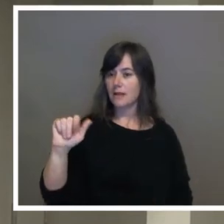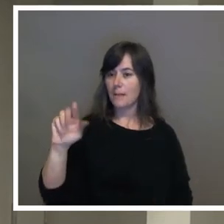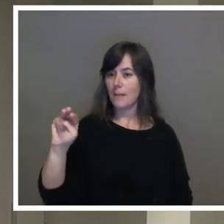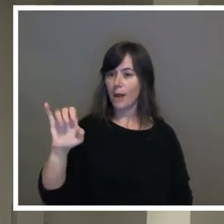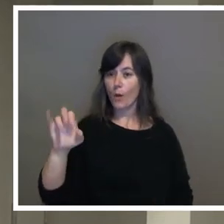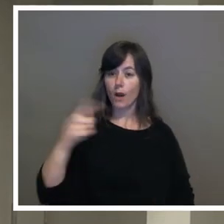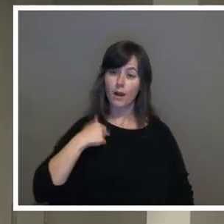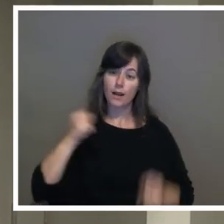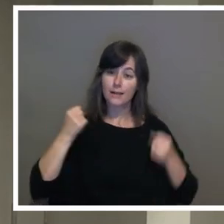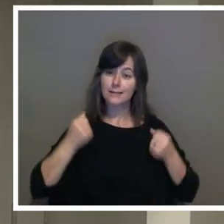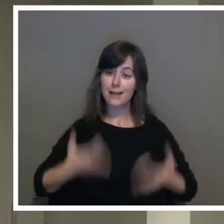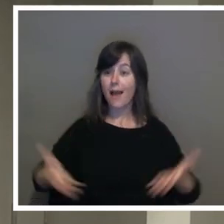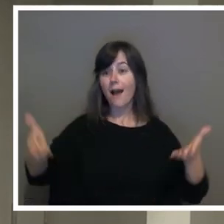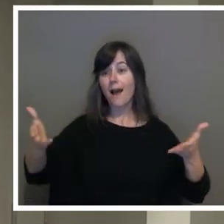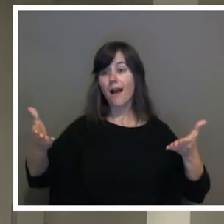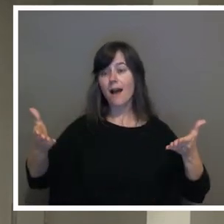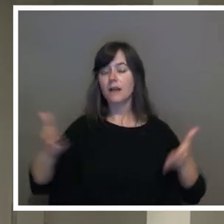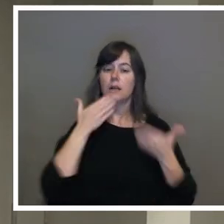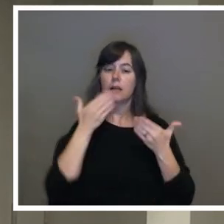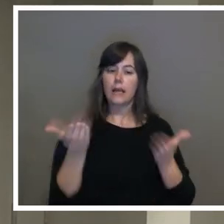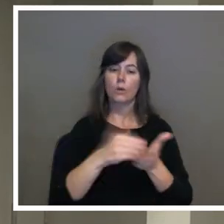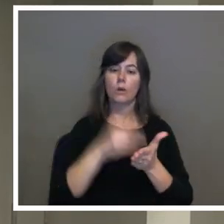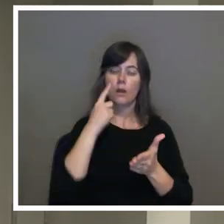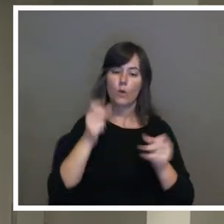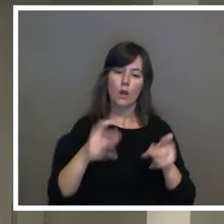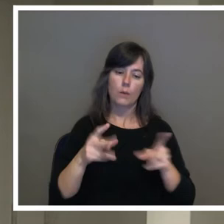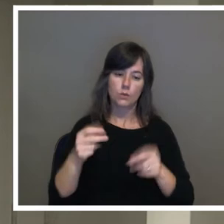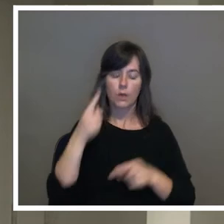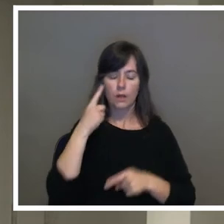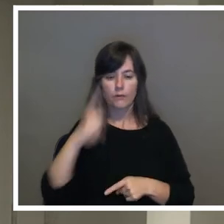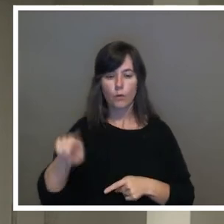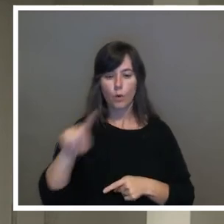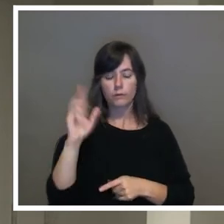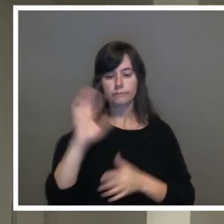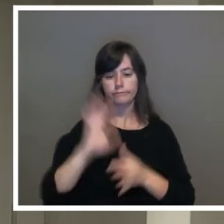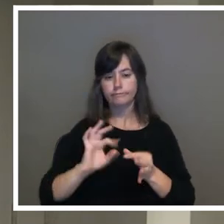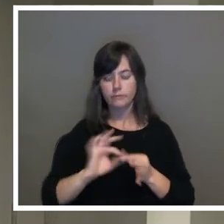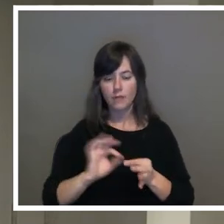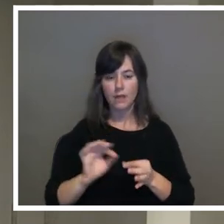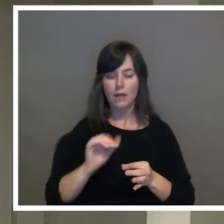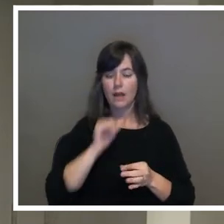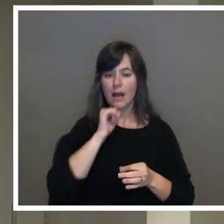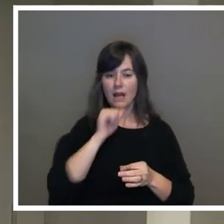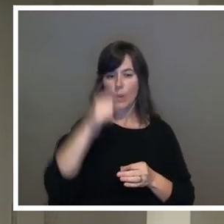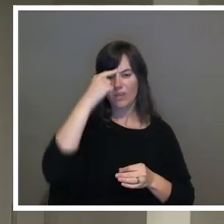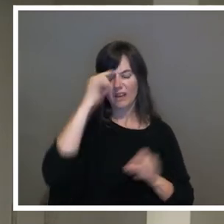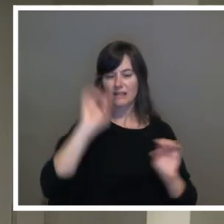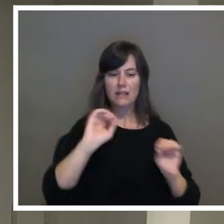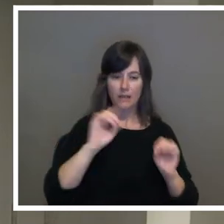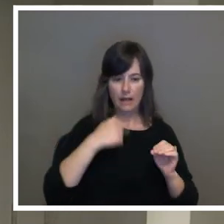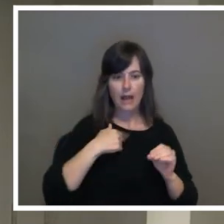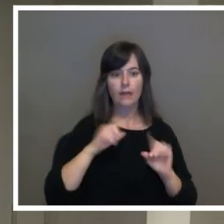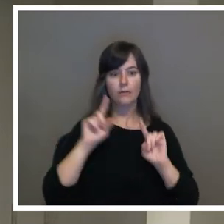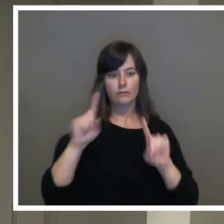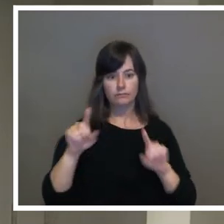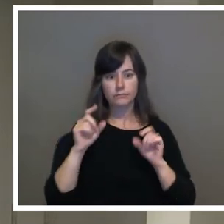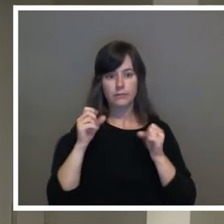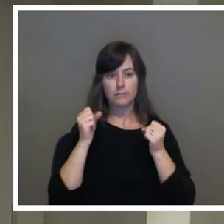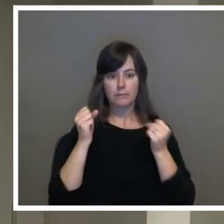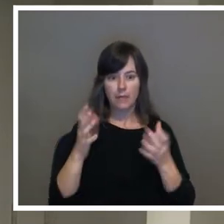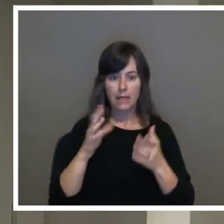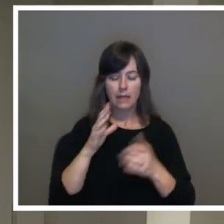Thank you once again for the opportunity to speak with you. I don't take it for granted, because I've been in many countries where you don't have this opportunity.